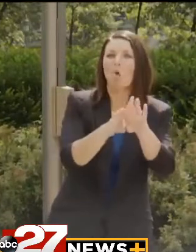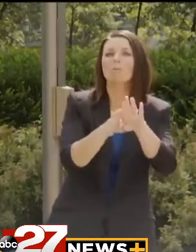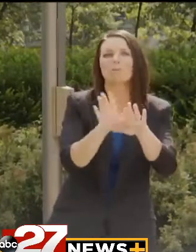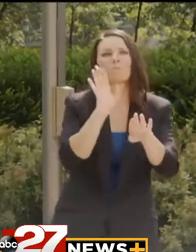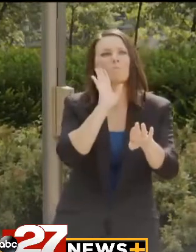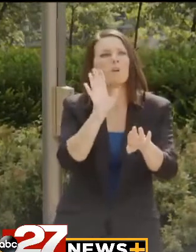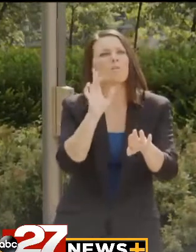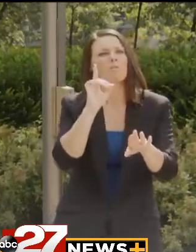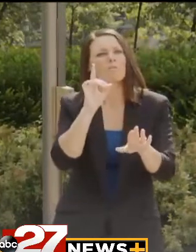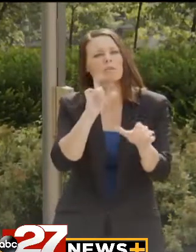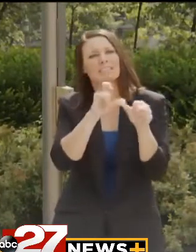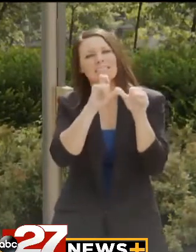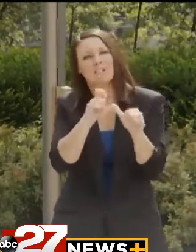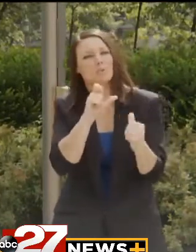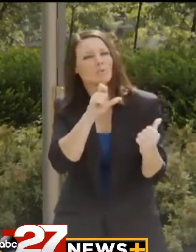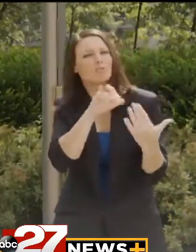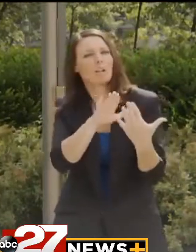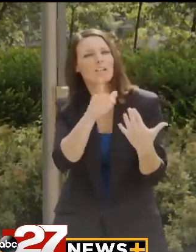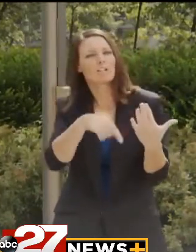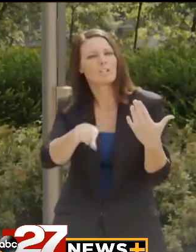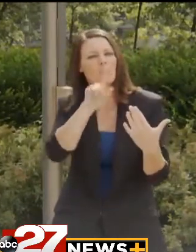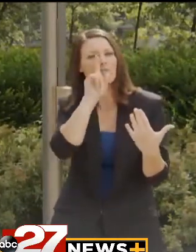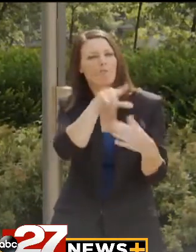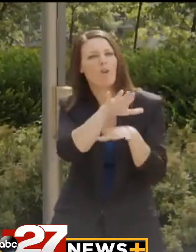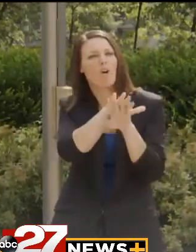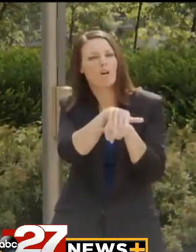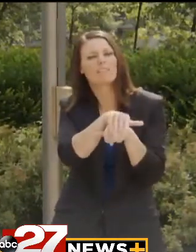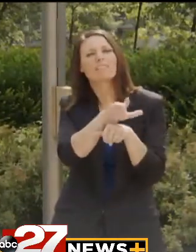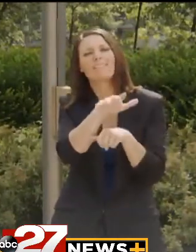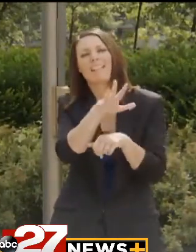we will still continue to address those fraudulent claims.